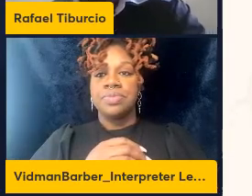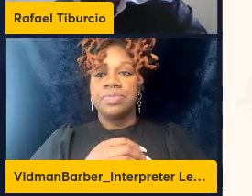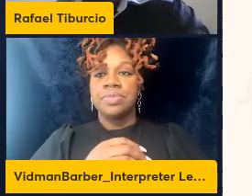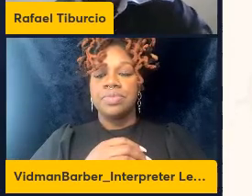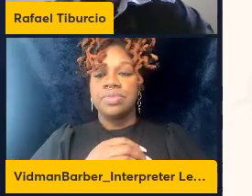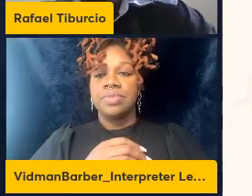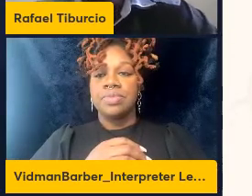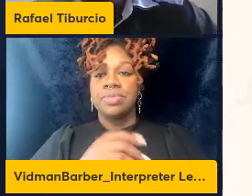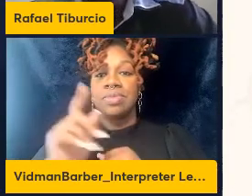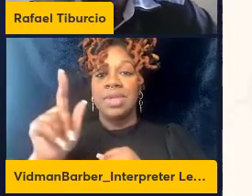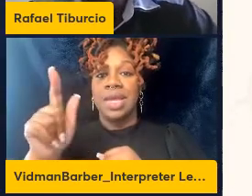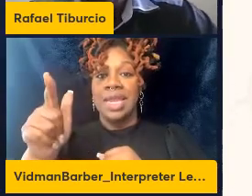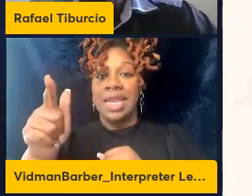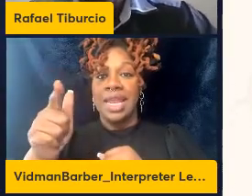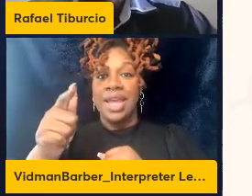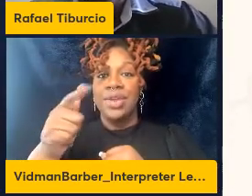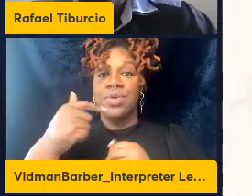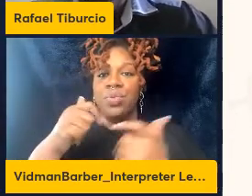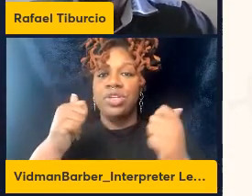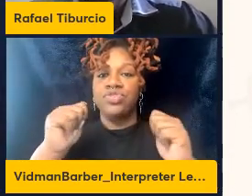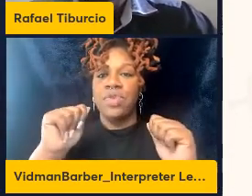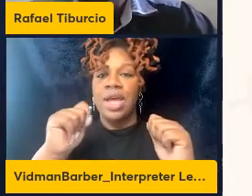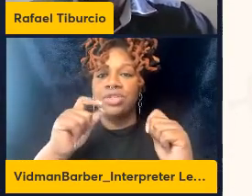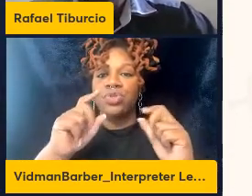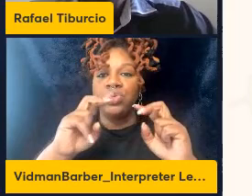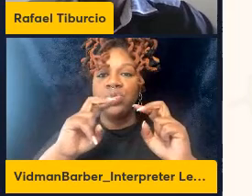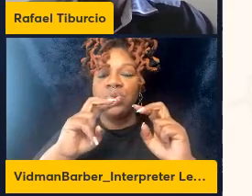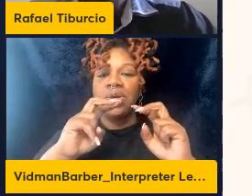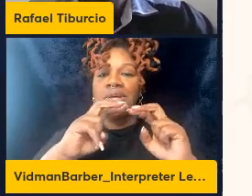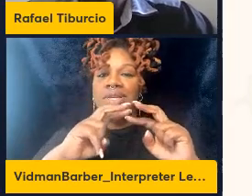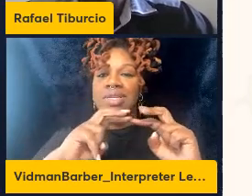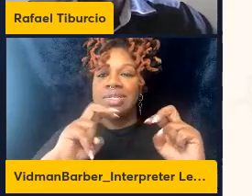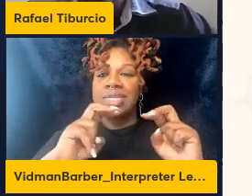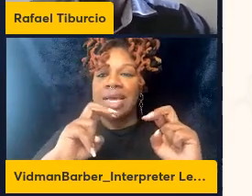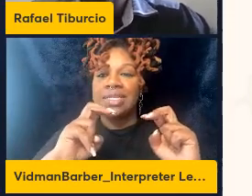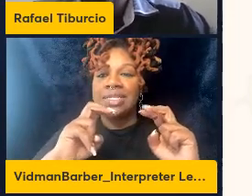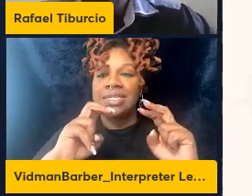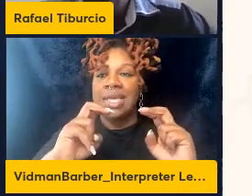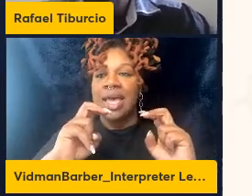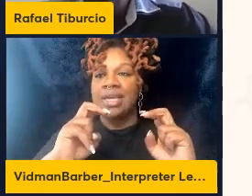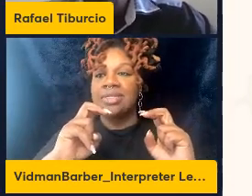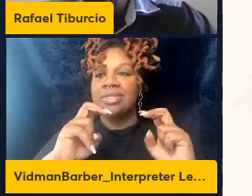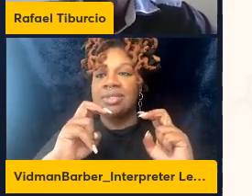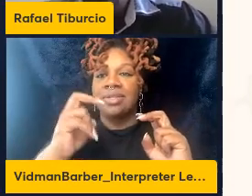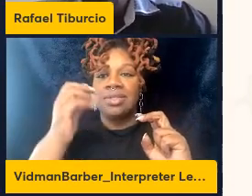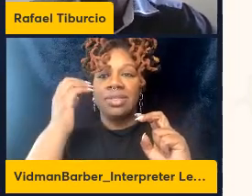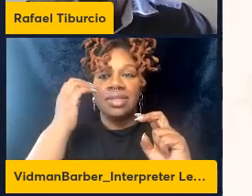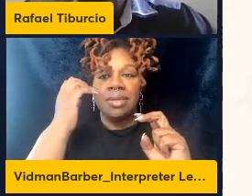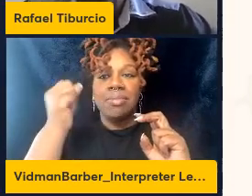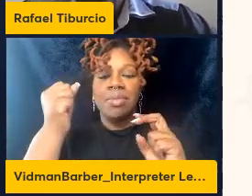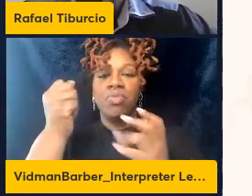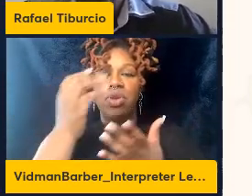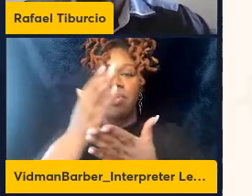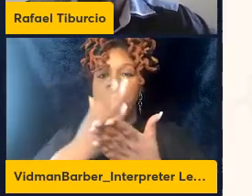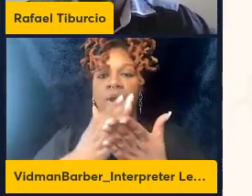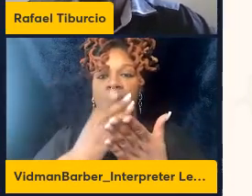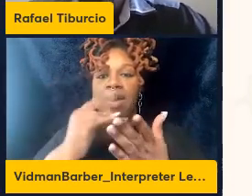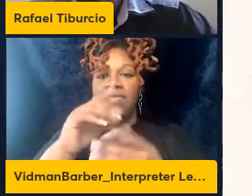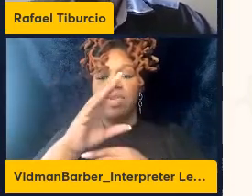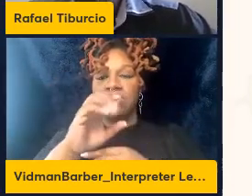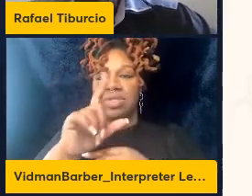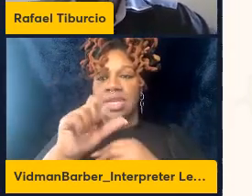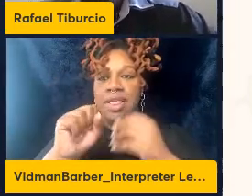later we tried to dissect the memory compartment of the CDT cells they are playing a role in TBI